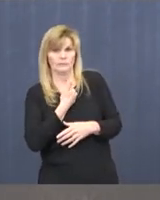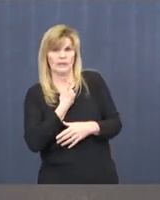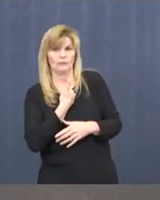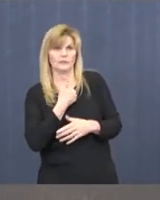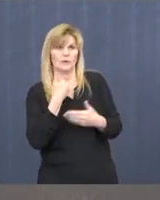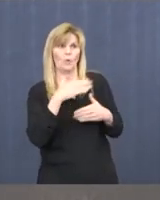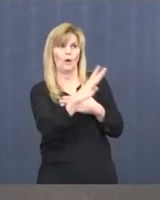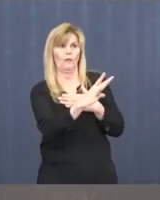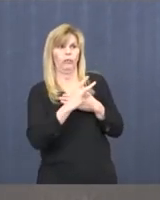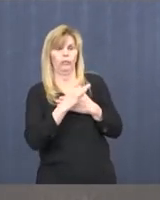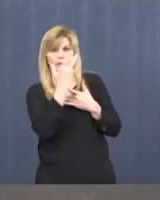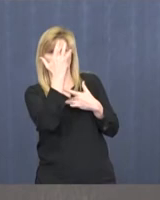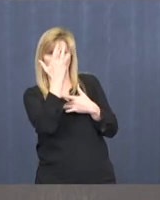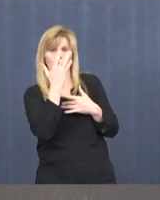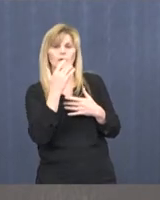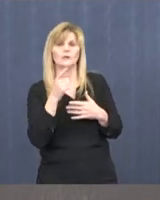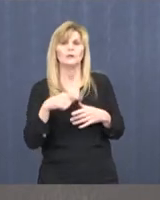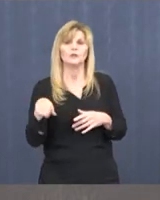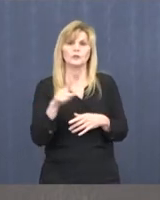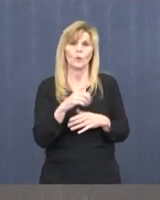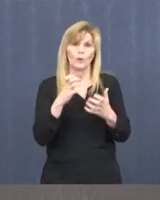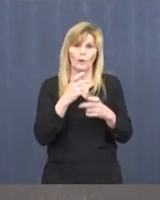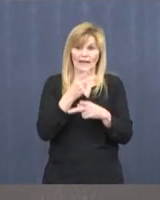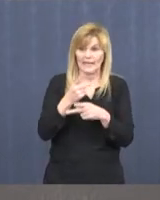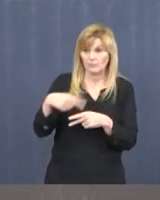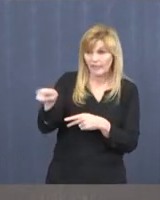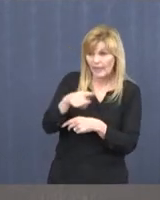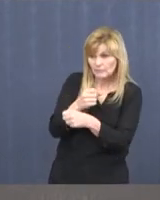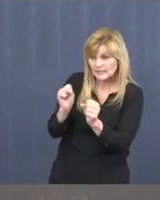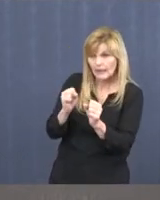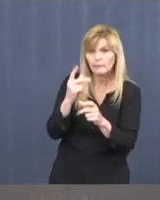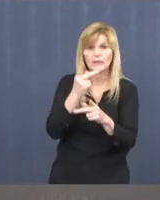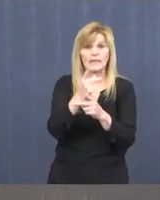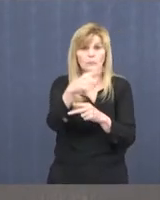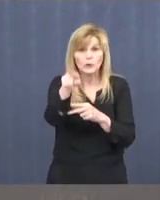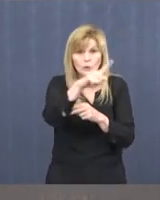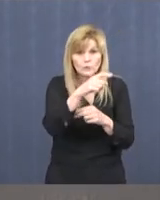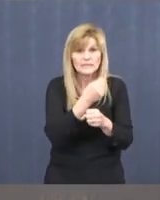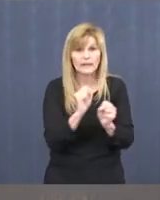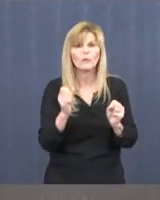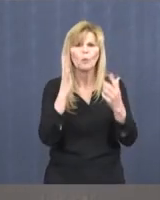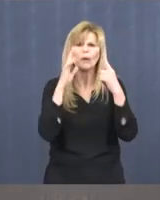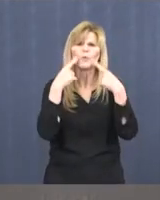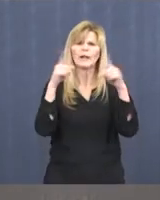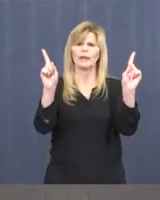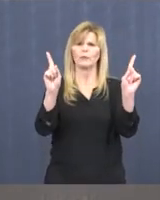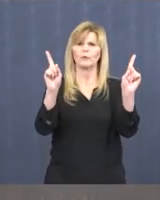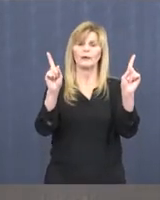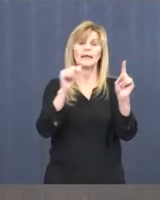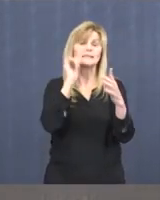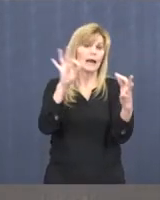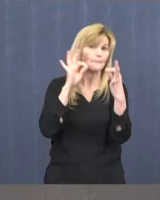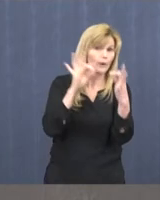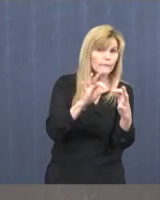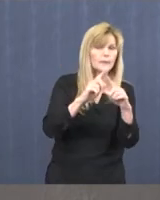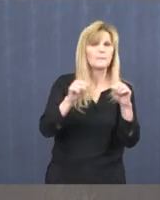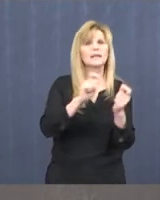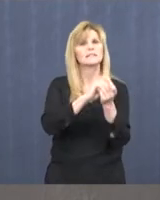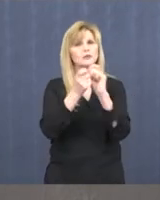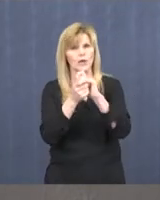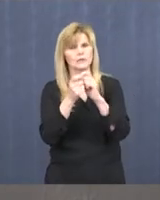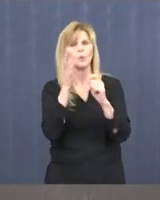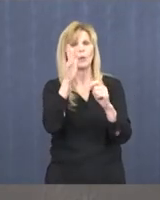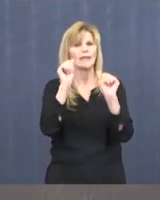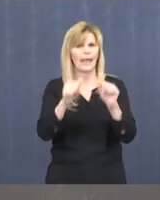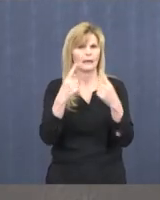And I think that makes some sense to keep them safe, keep you safe, and we'll get through this. Not ideal, but again, it's a change, and we'll get